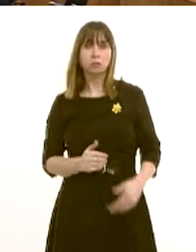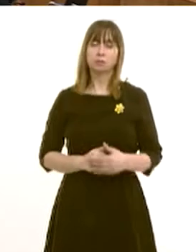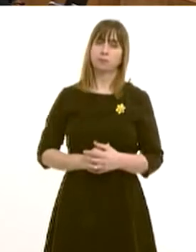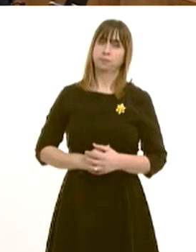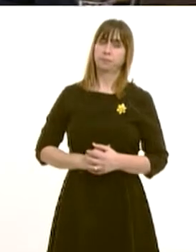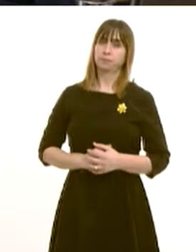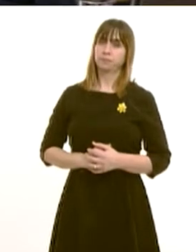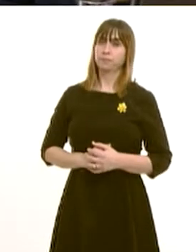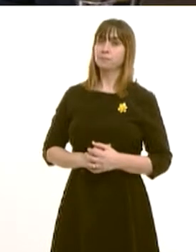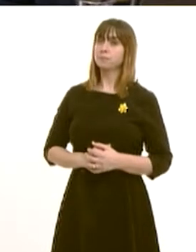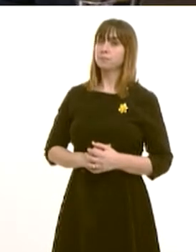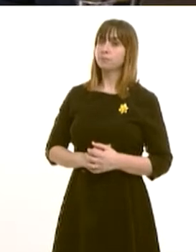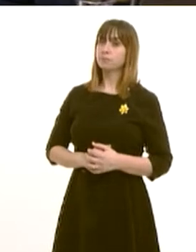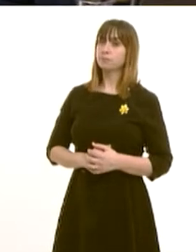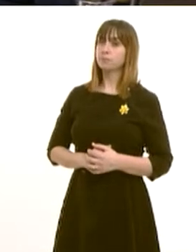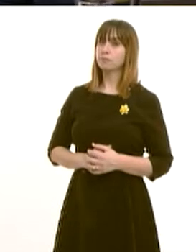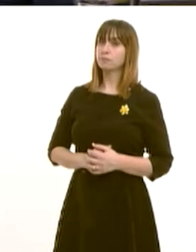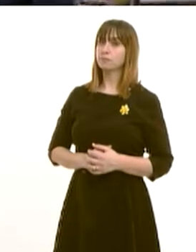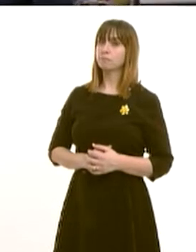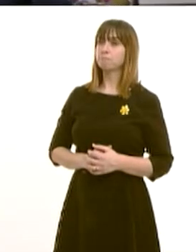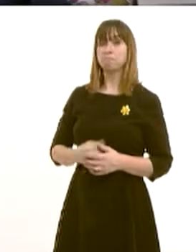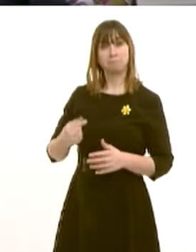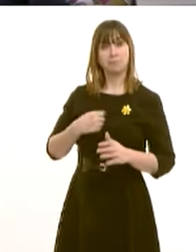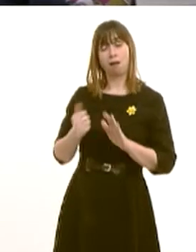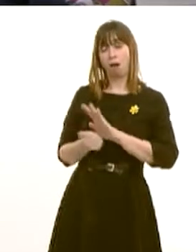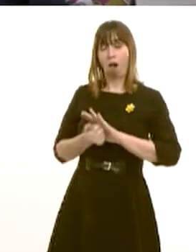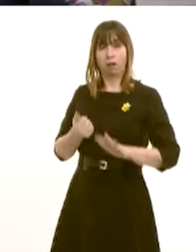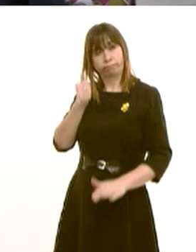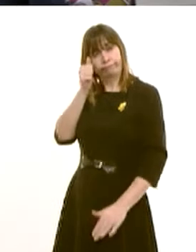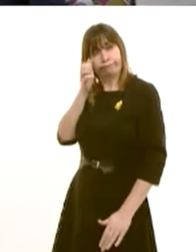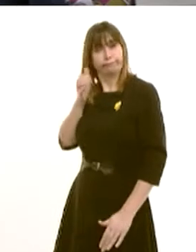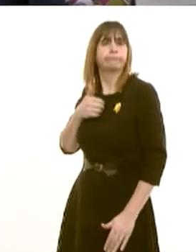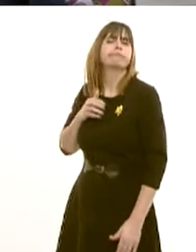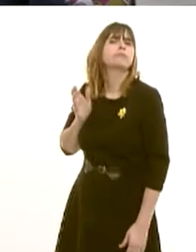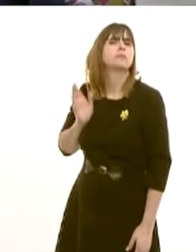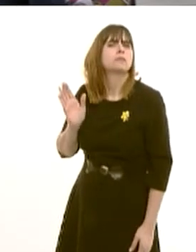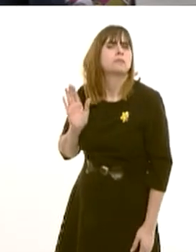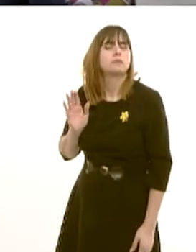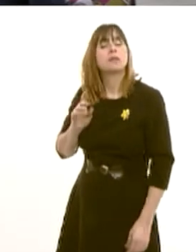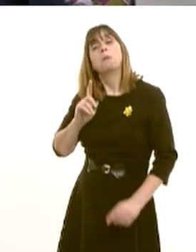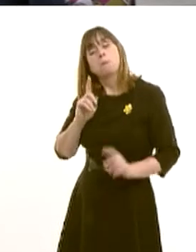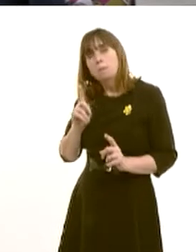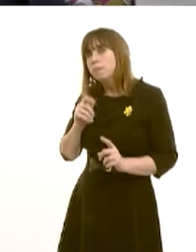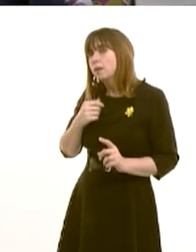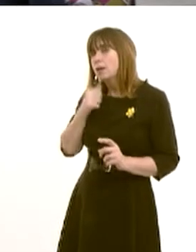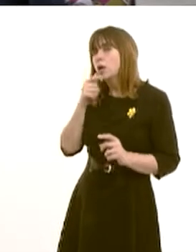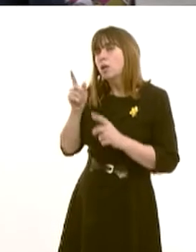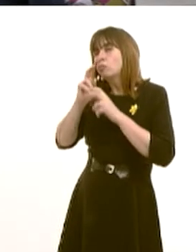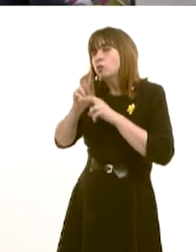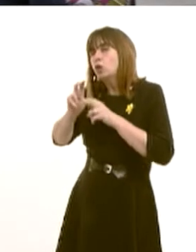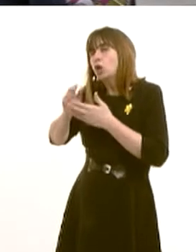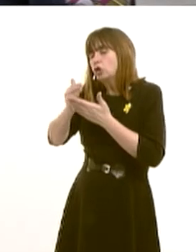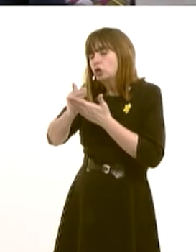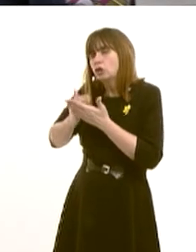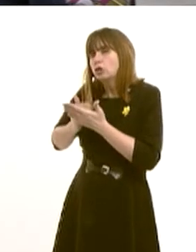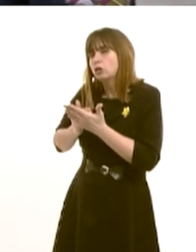Well, I don't pretend to be an expert in this field, but what I know is, and I understand that this research has been undertaken,